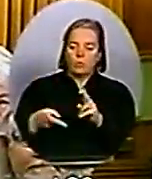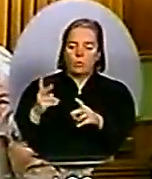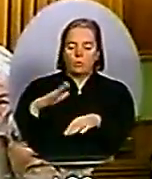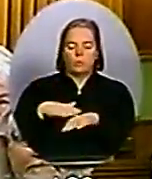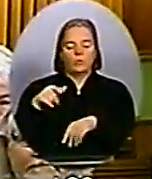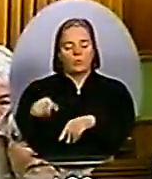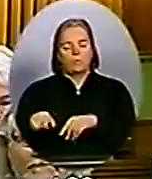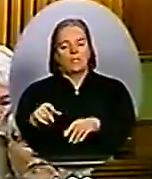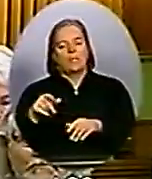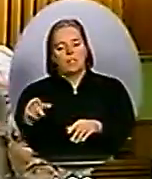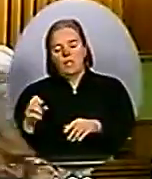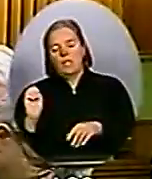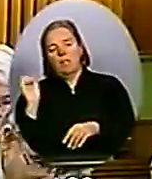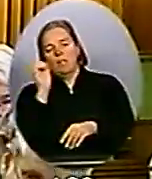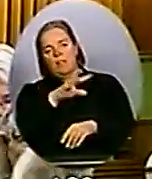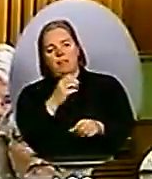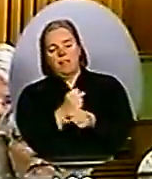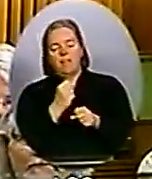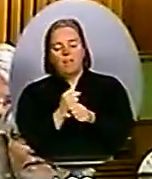Mr.